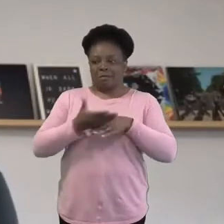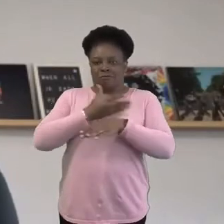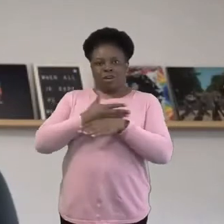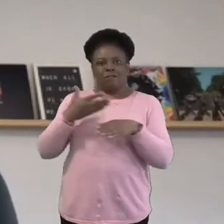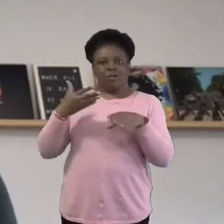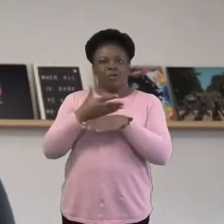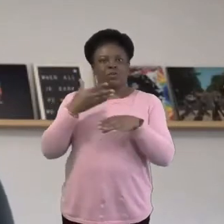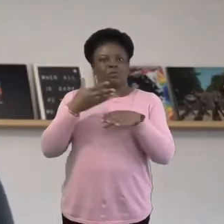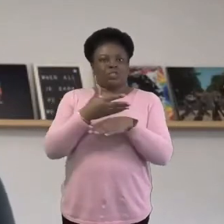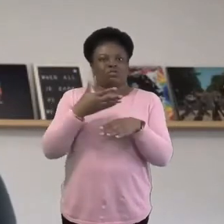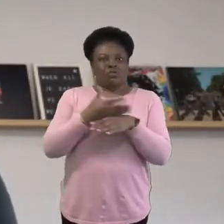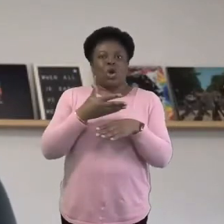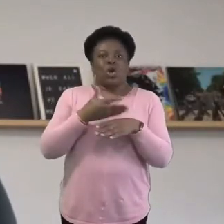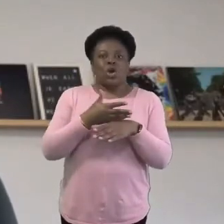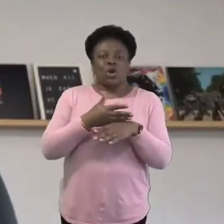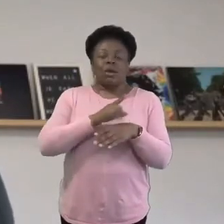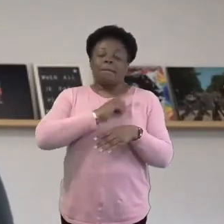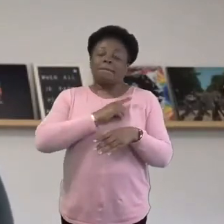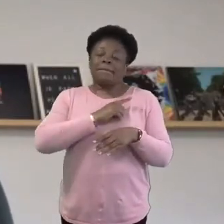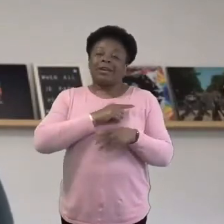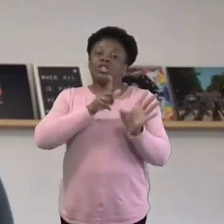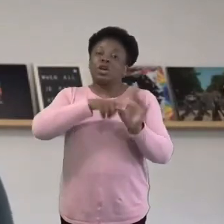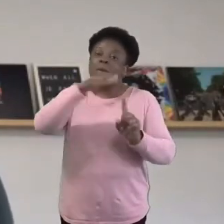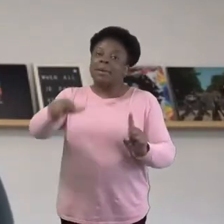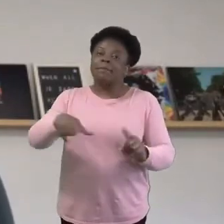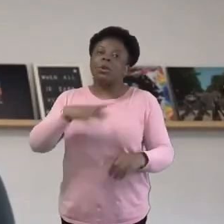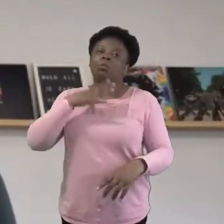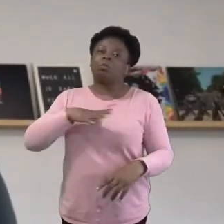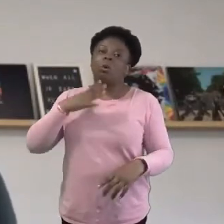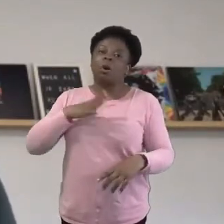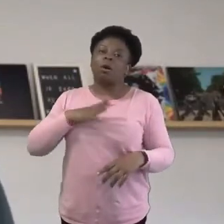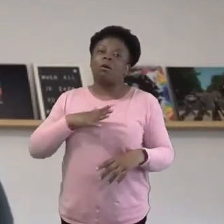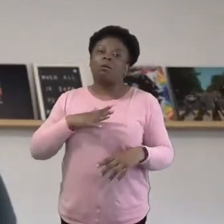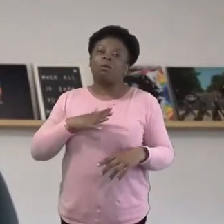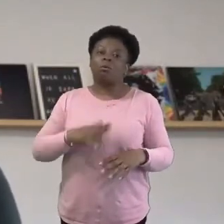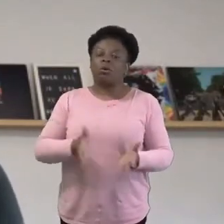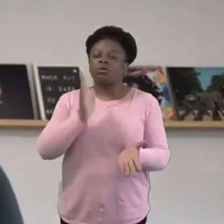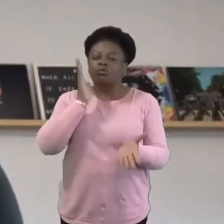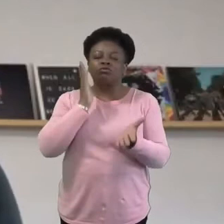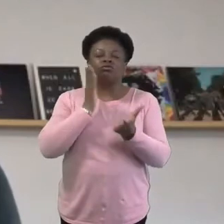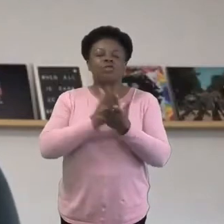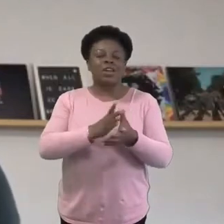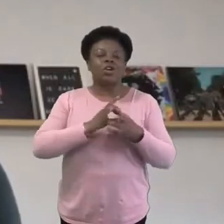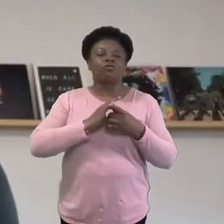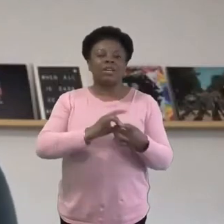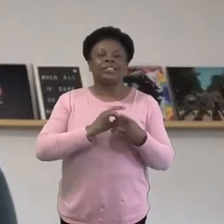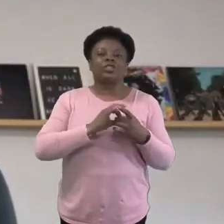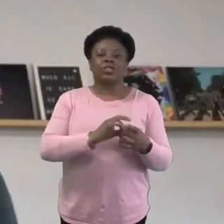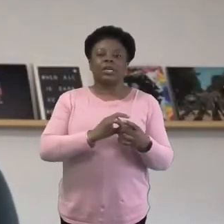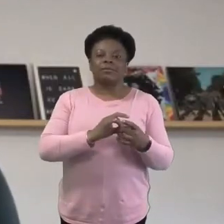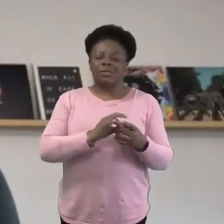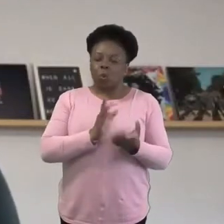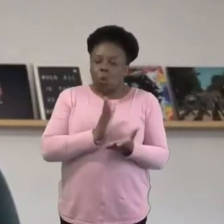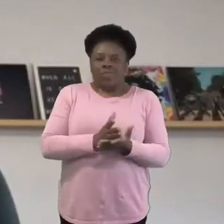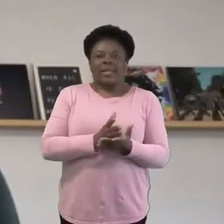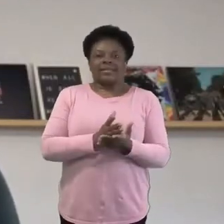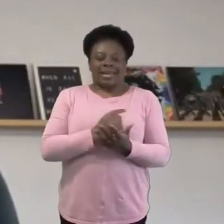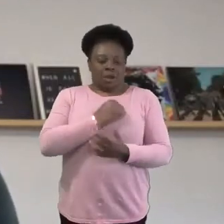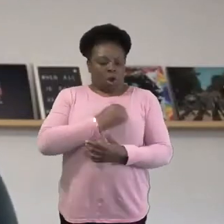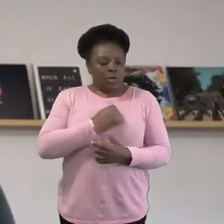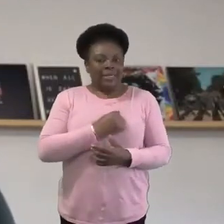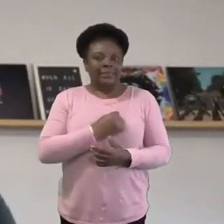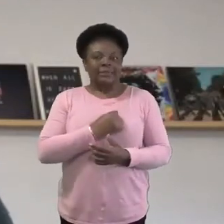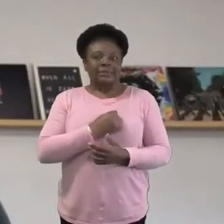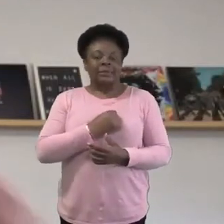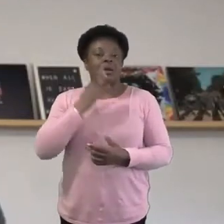authentic relationships. They long to be known and accepted. And one-to-one work can offer the space and time for that to